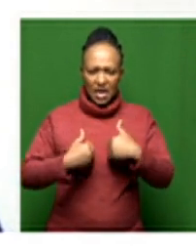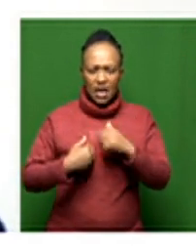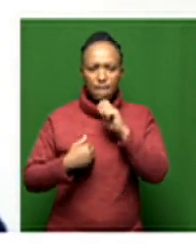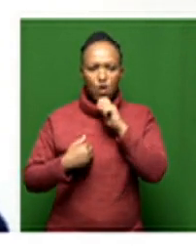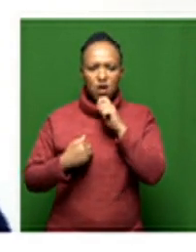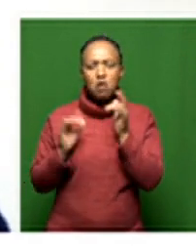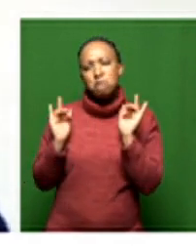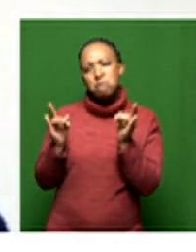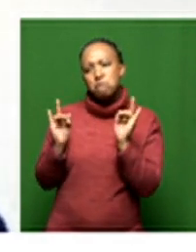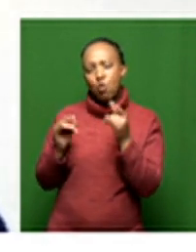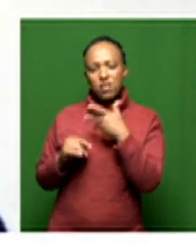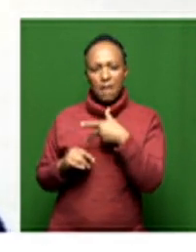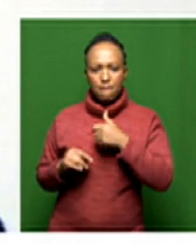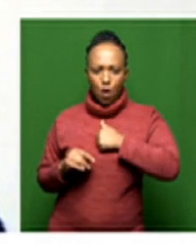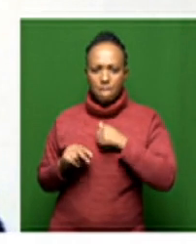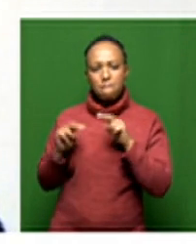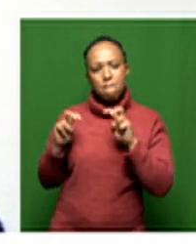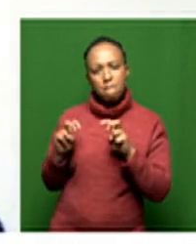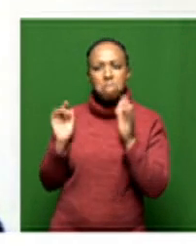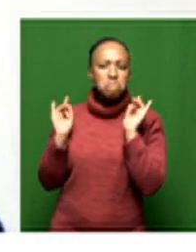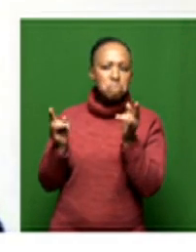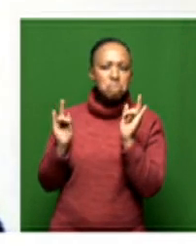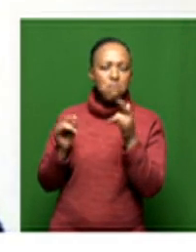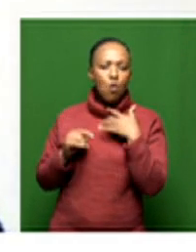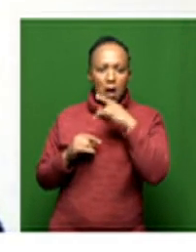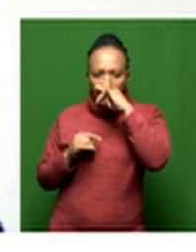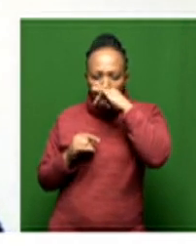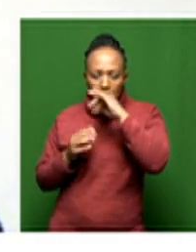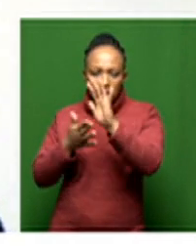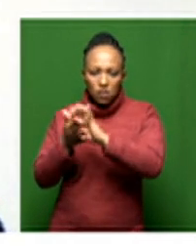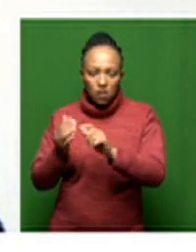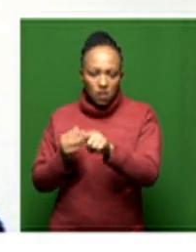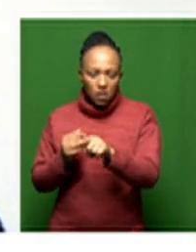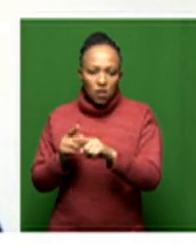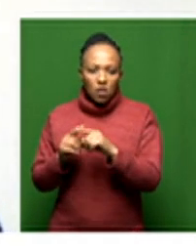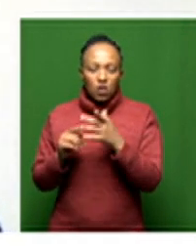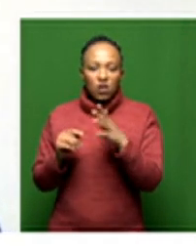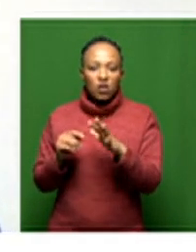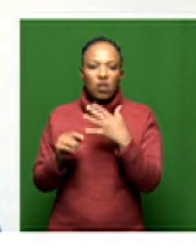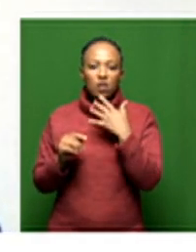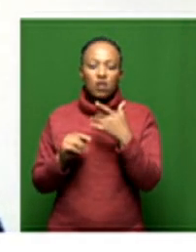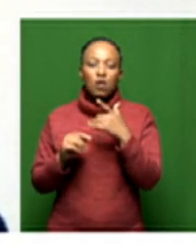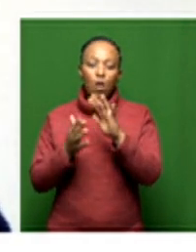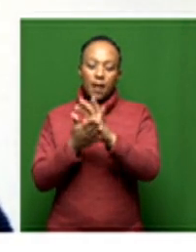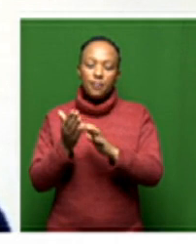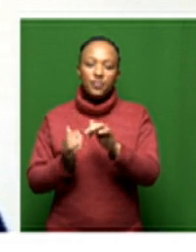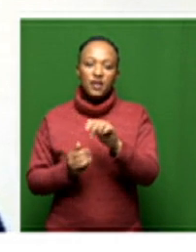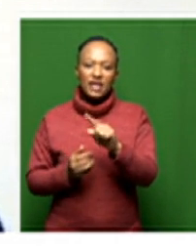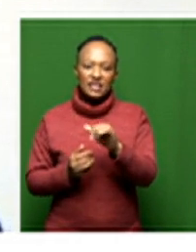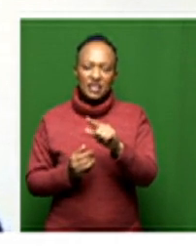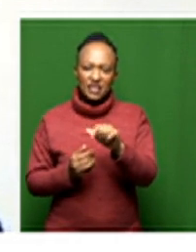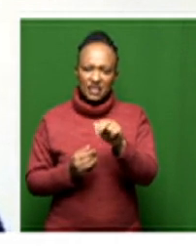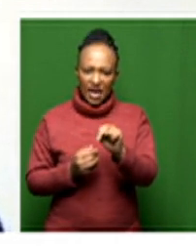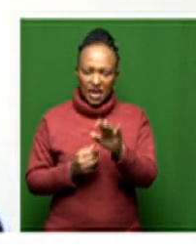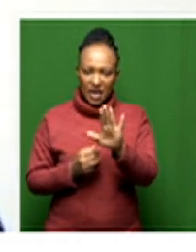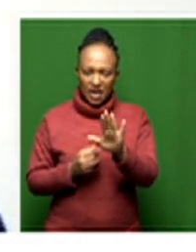cartoons and we came across um the episodes of tintin the adventures of tintin and